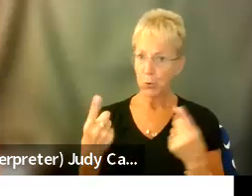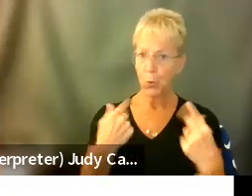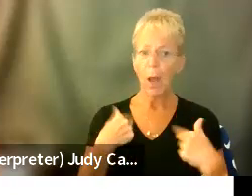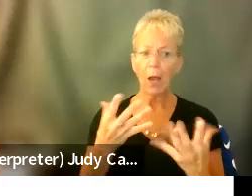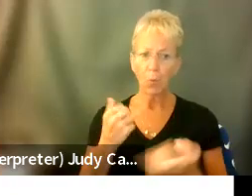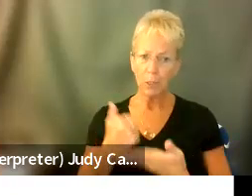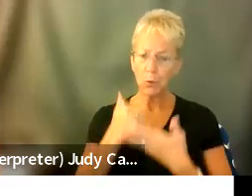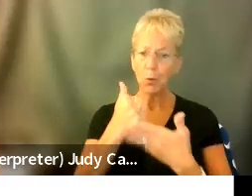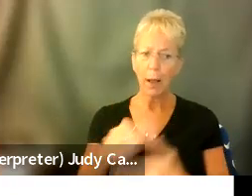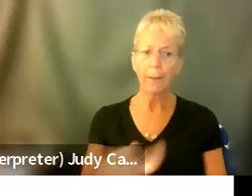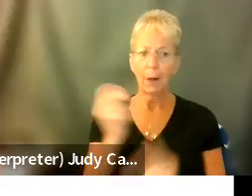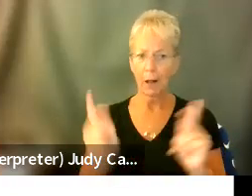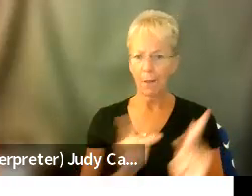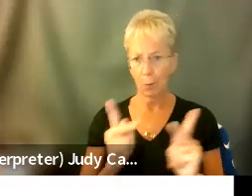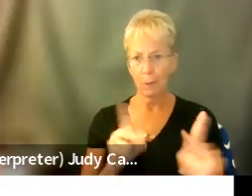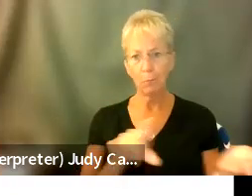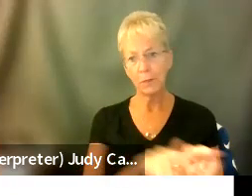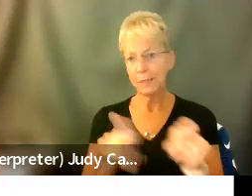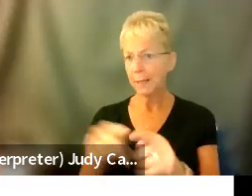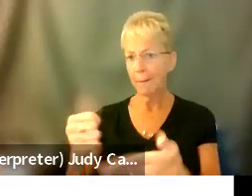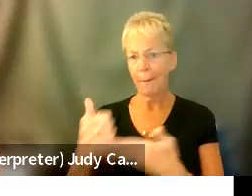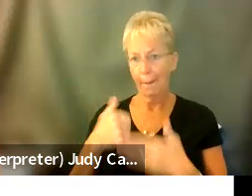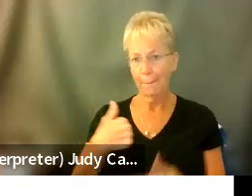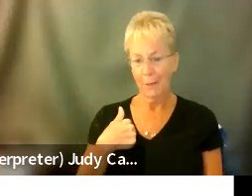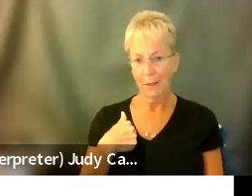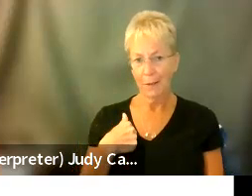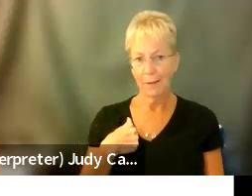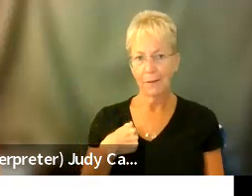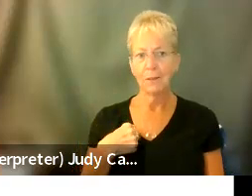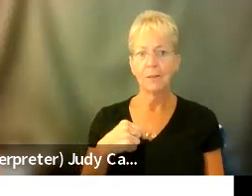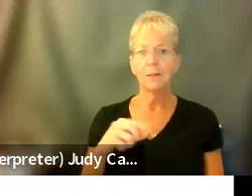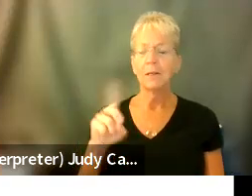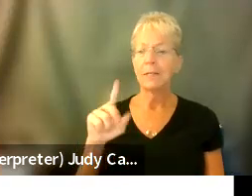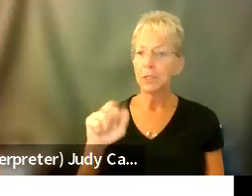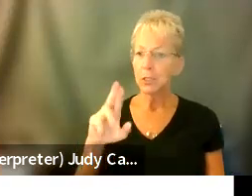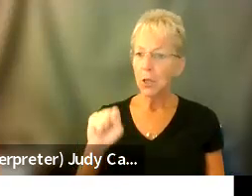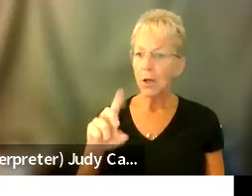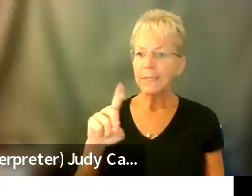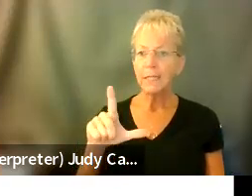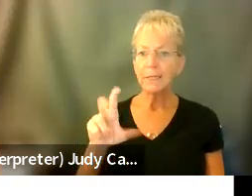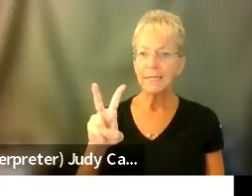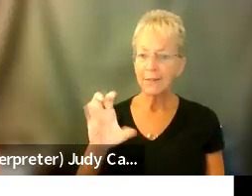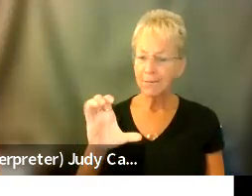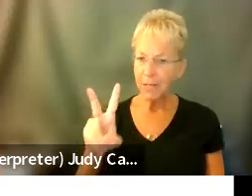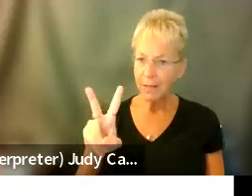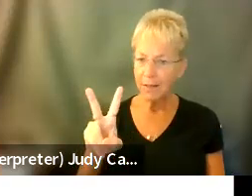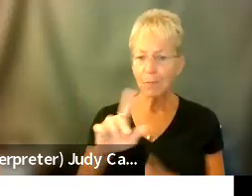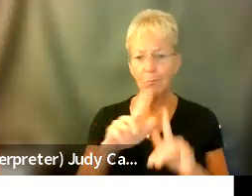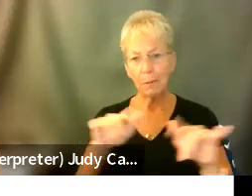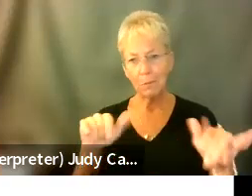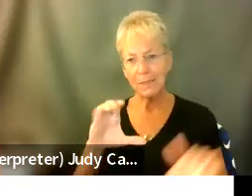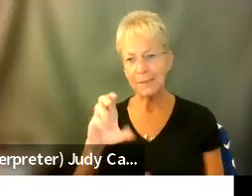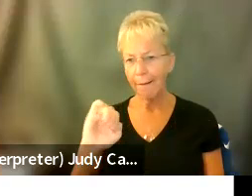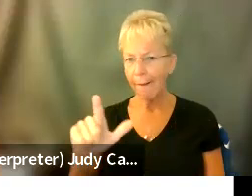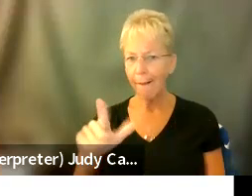like I have been helped. You know, like DLCV and DARS, Resources for Independent Living and some of my